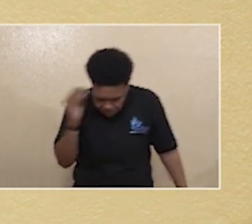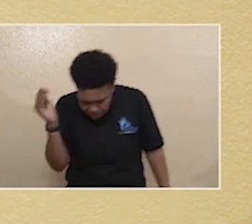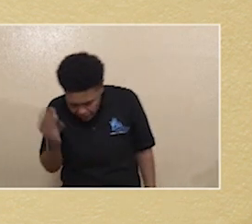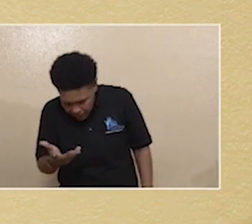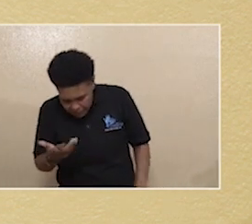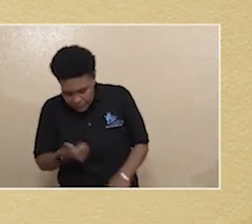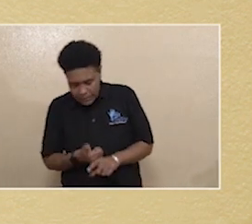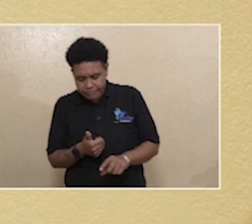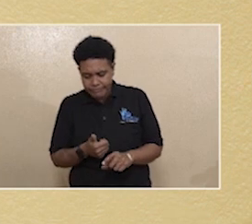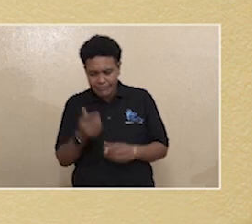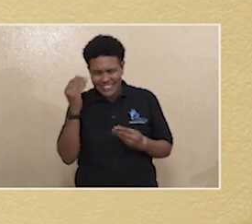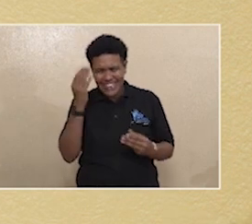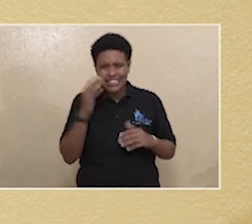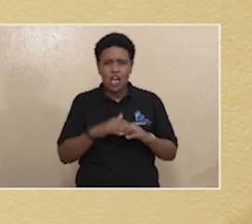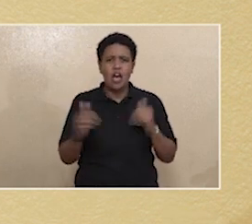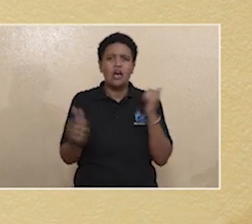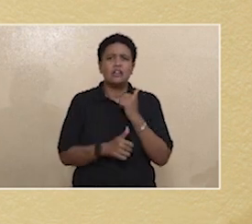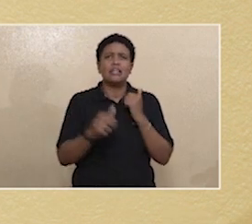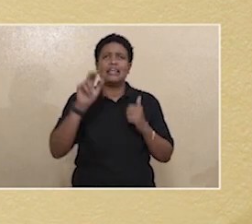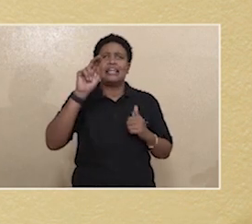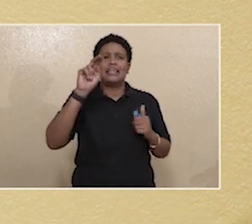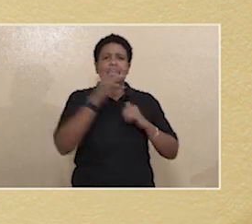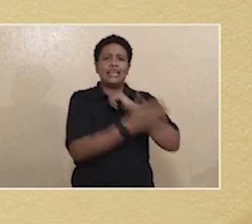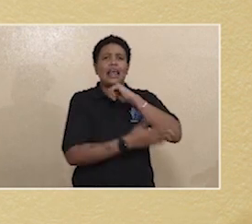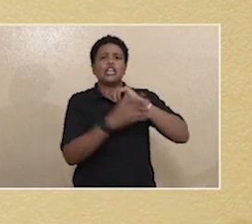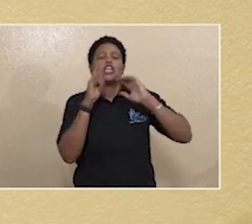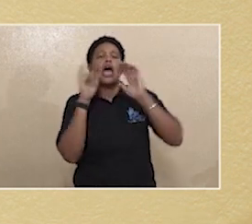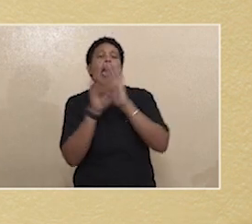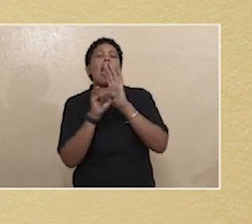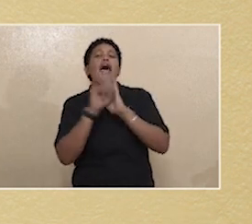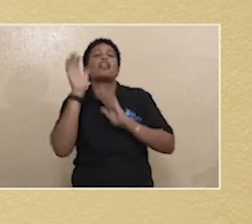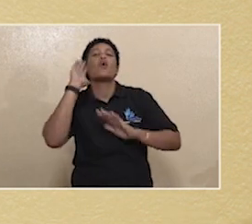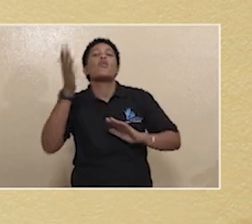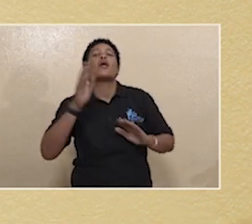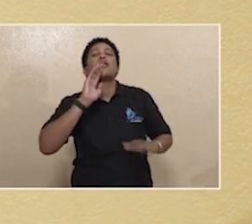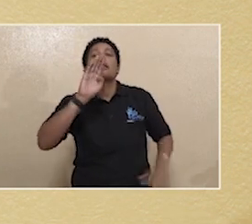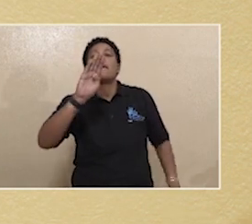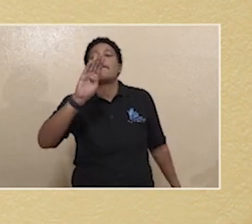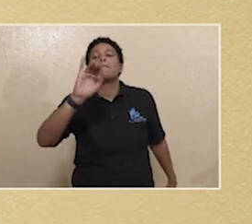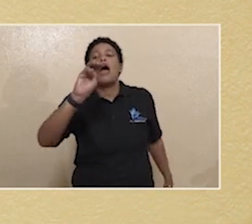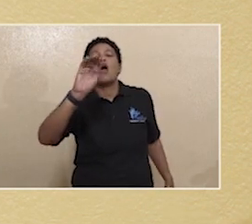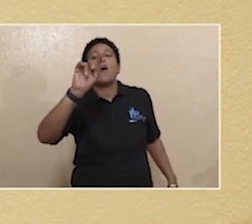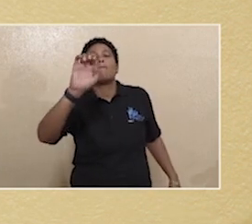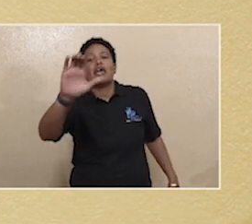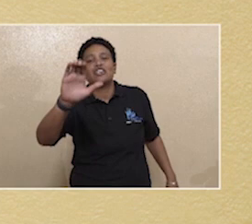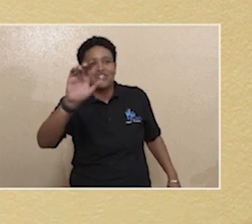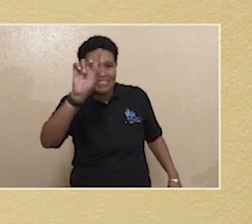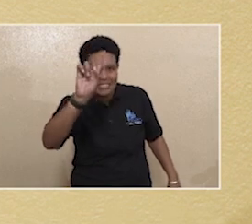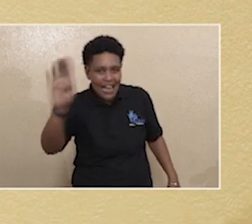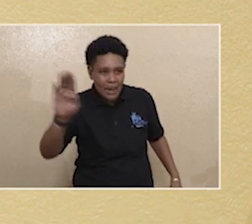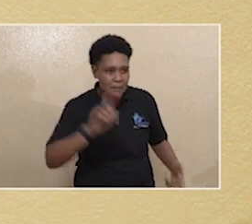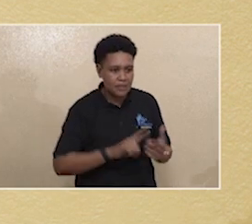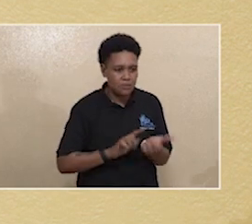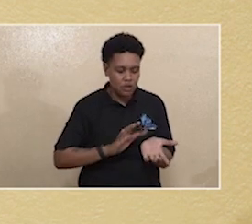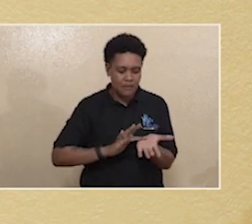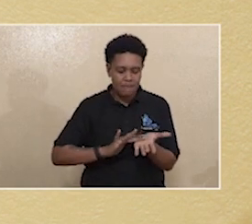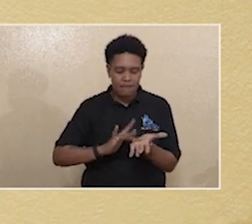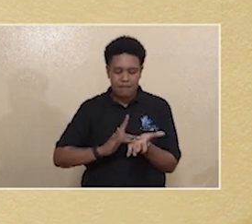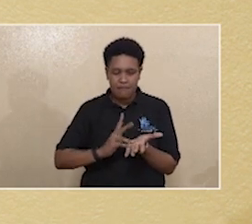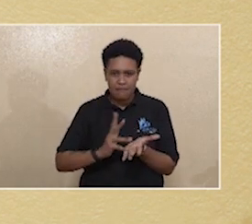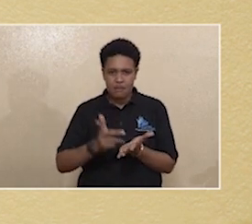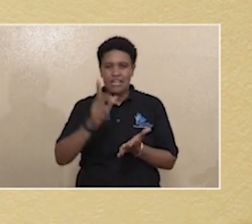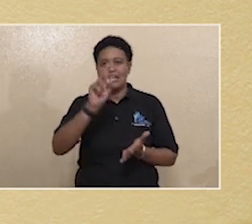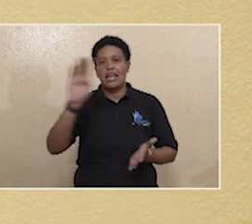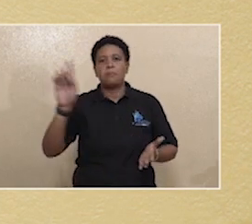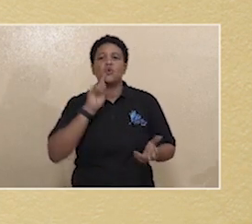under national identification will be biometric databases and fingerprints databases,